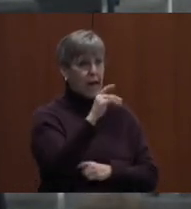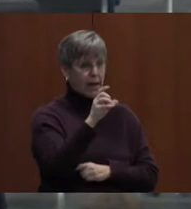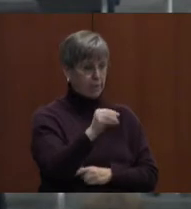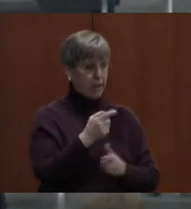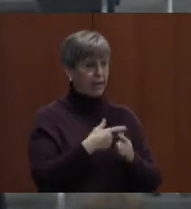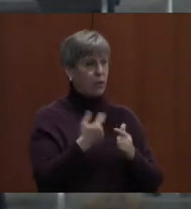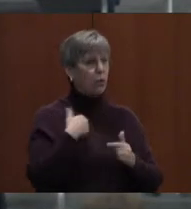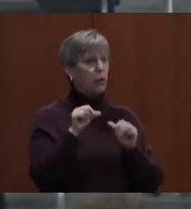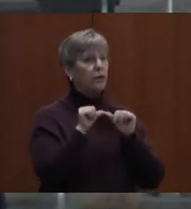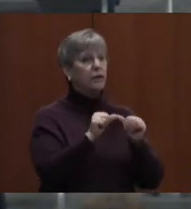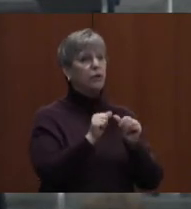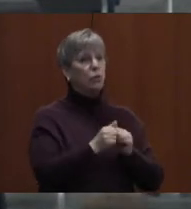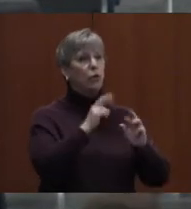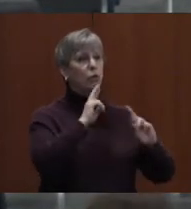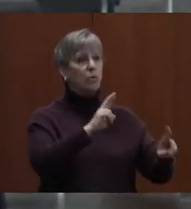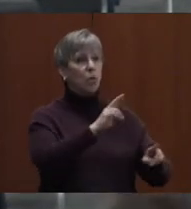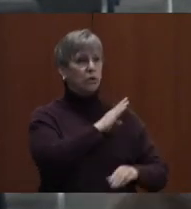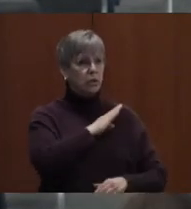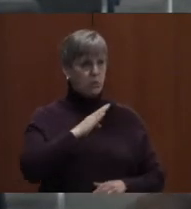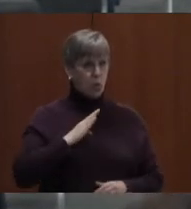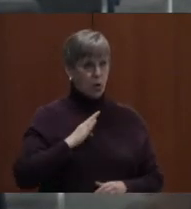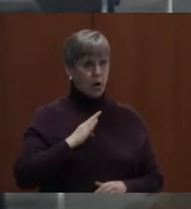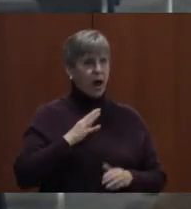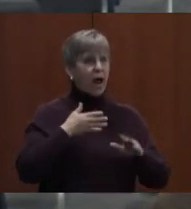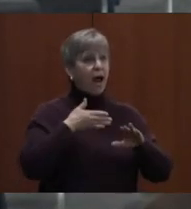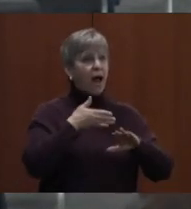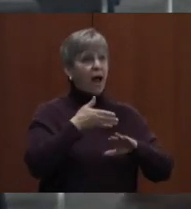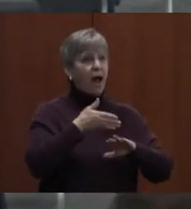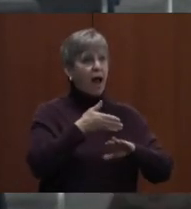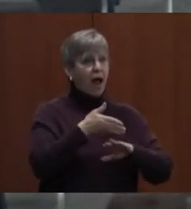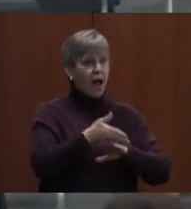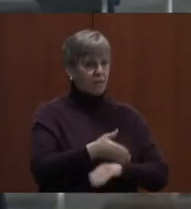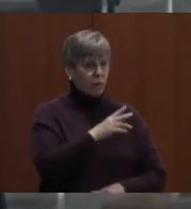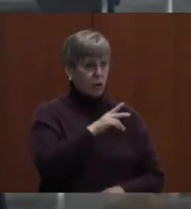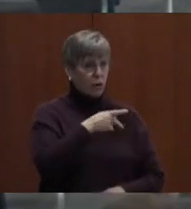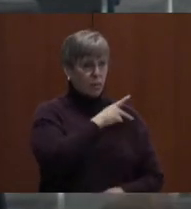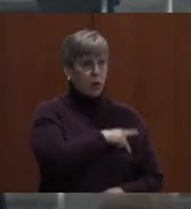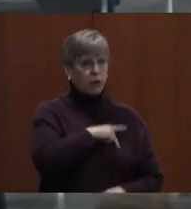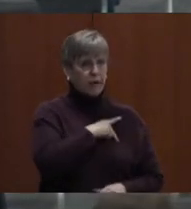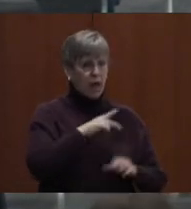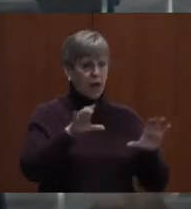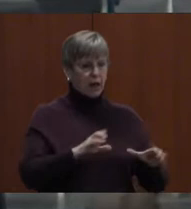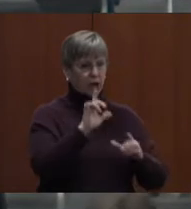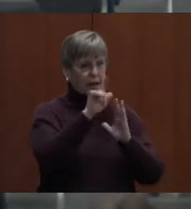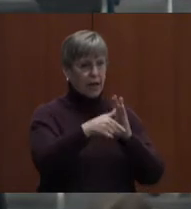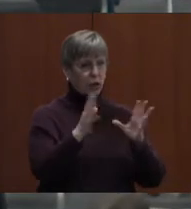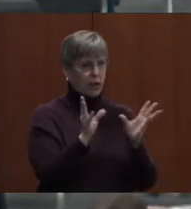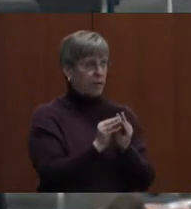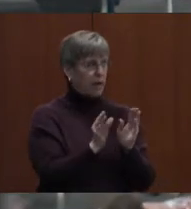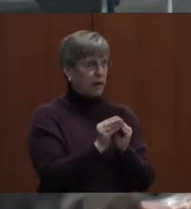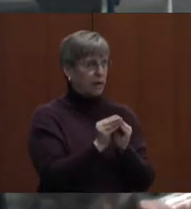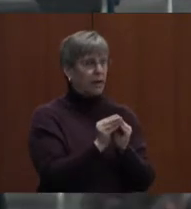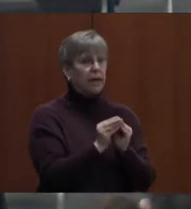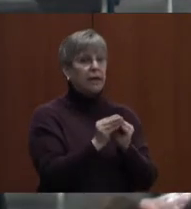continue with reports to the board following personnel action later in the meeting. At this time, we have